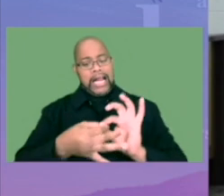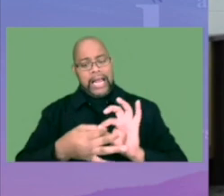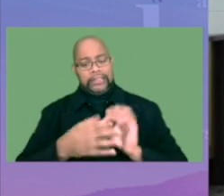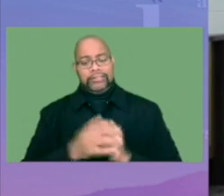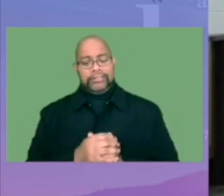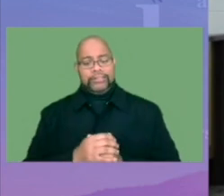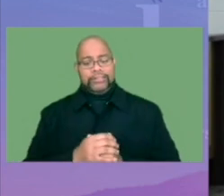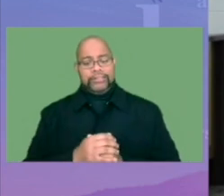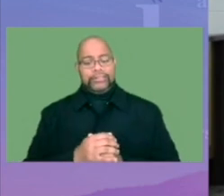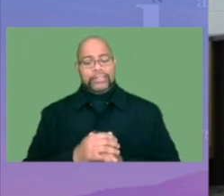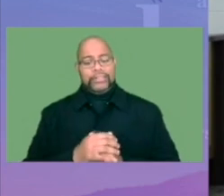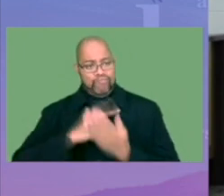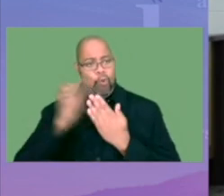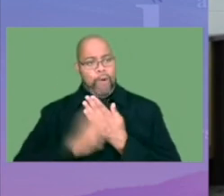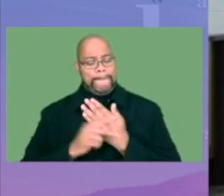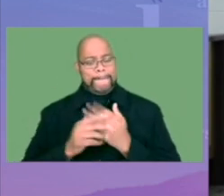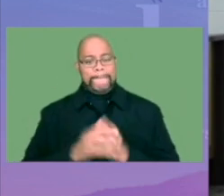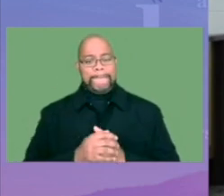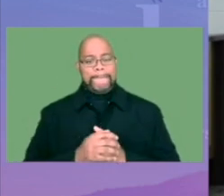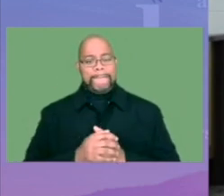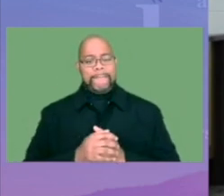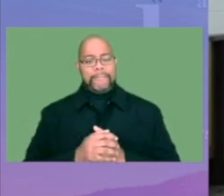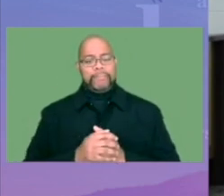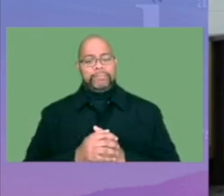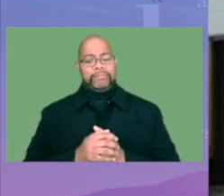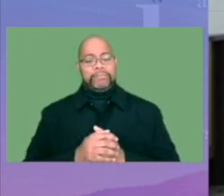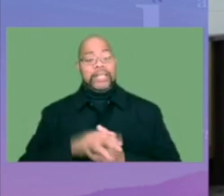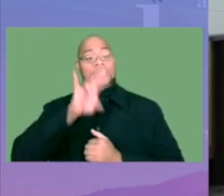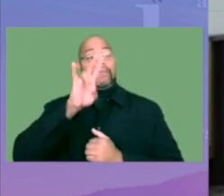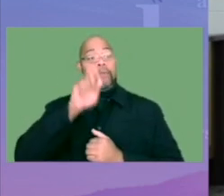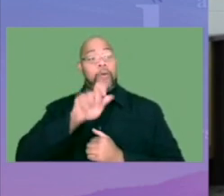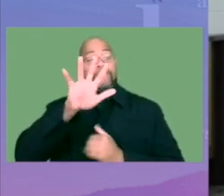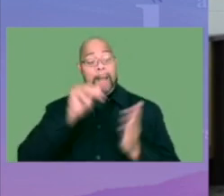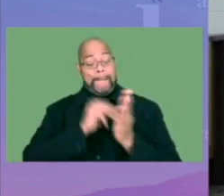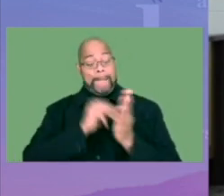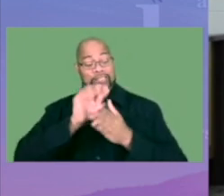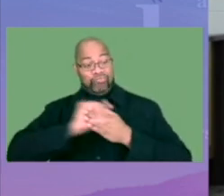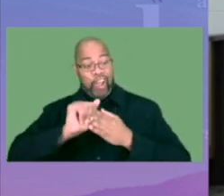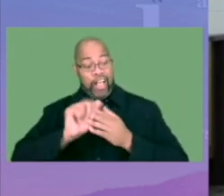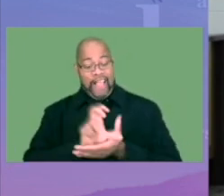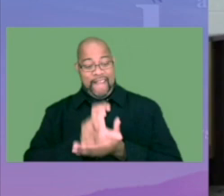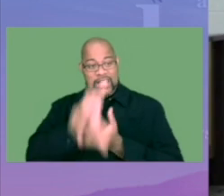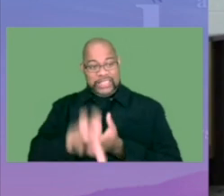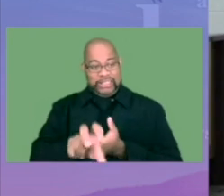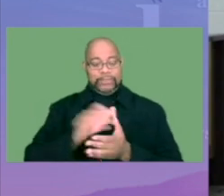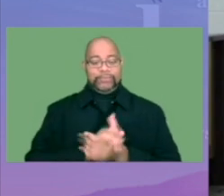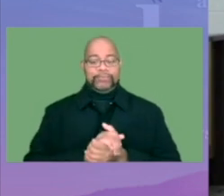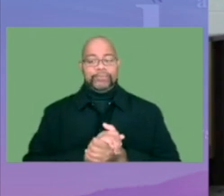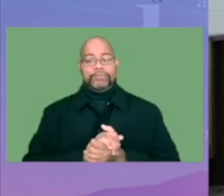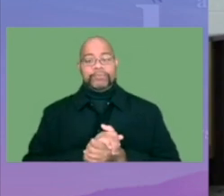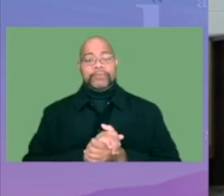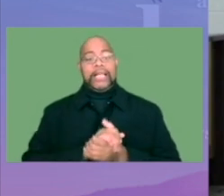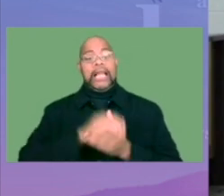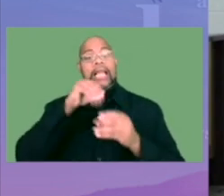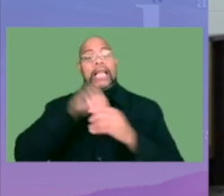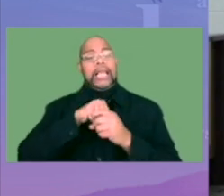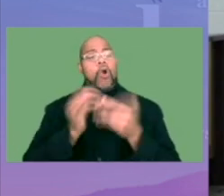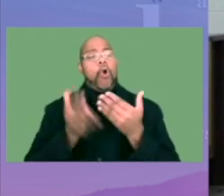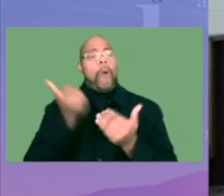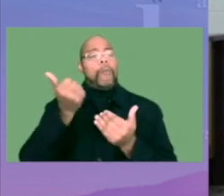CityConnects initiative, a $7.5 million investment